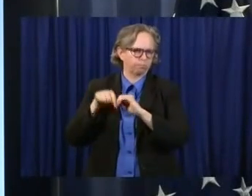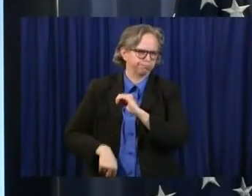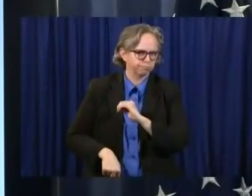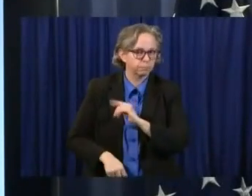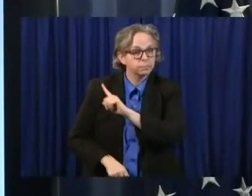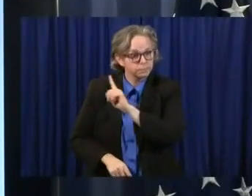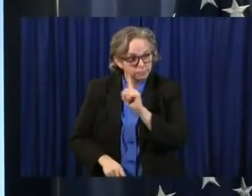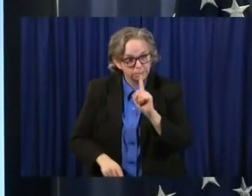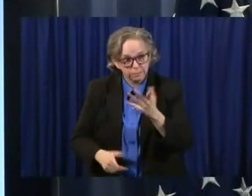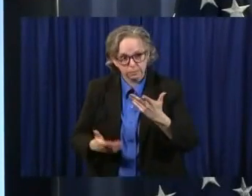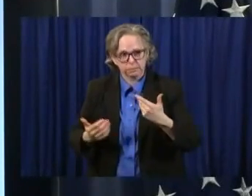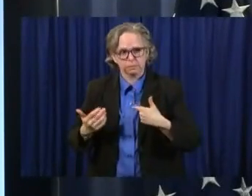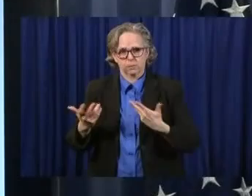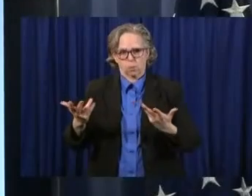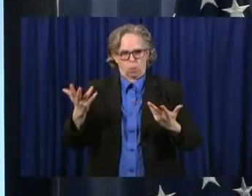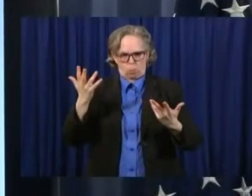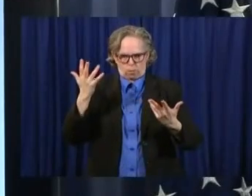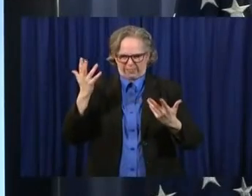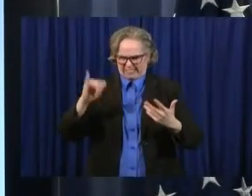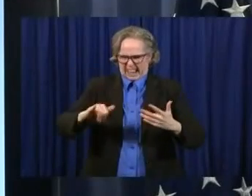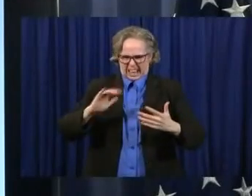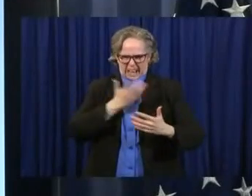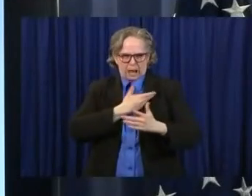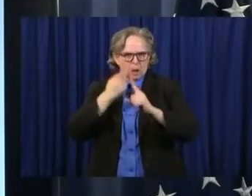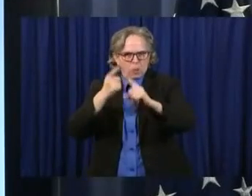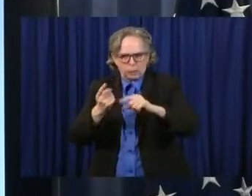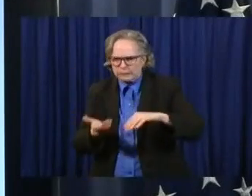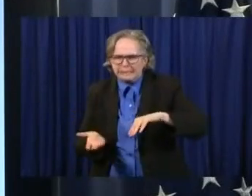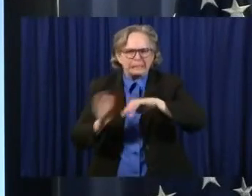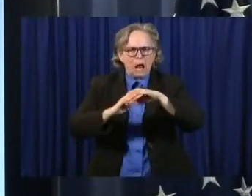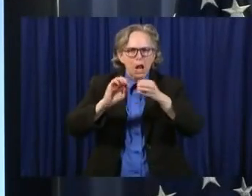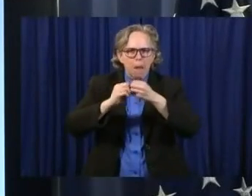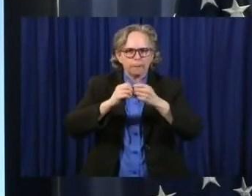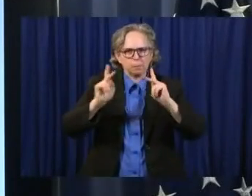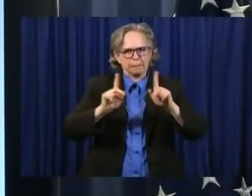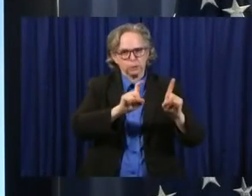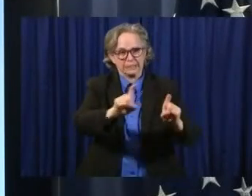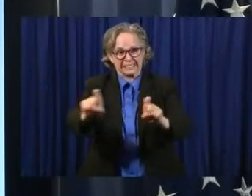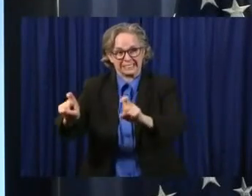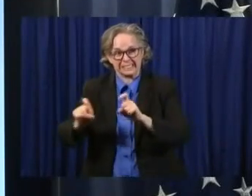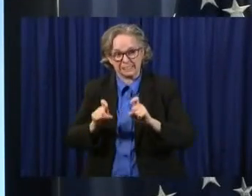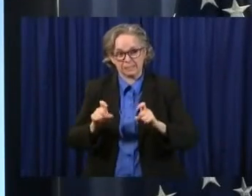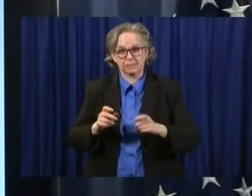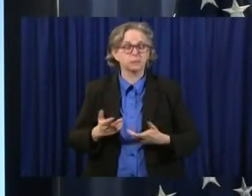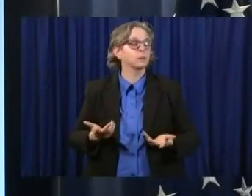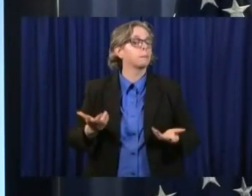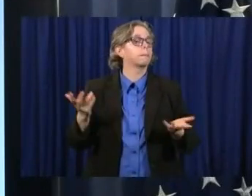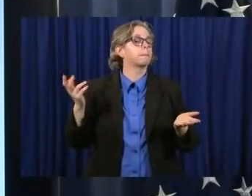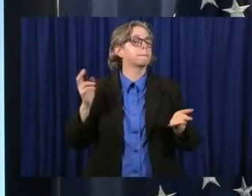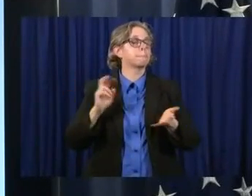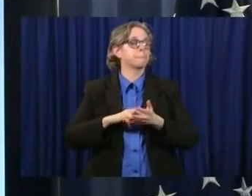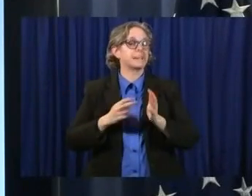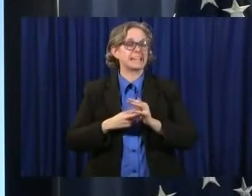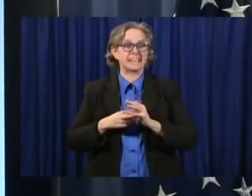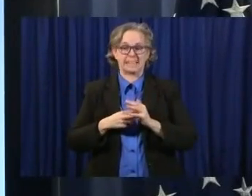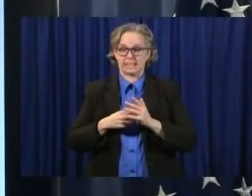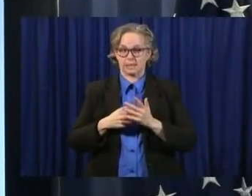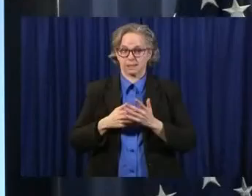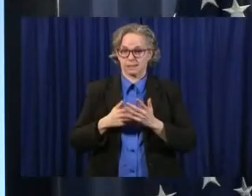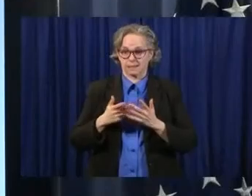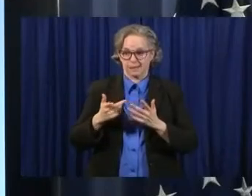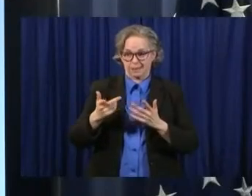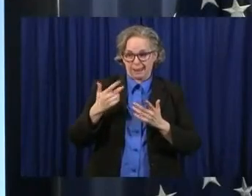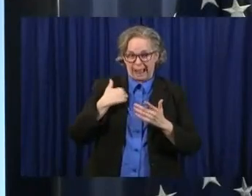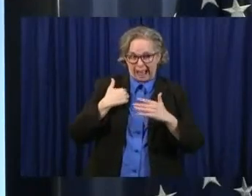but our capacity remains not unlimited. It's not unlimited. Today, the Ohio Department